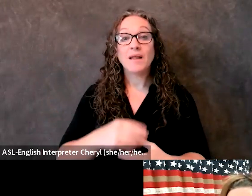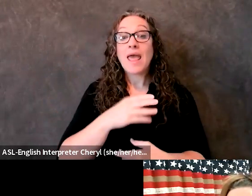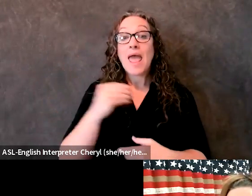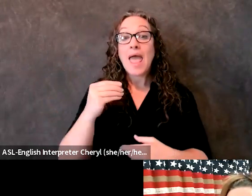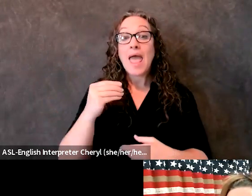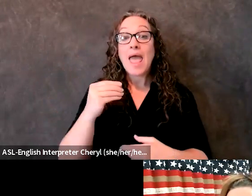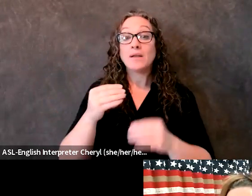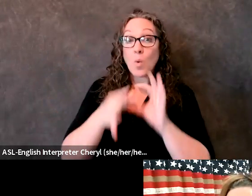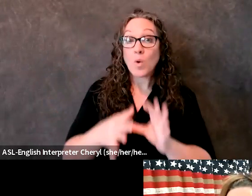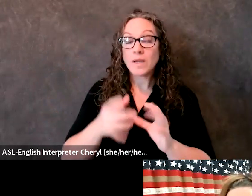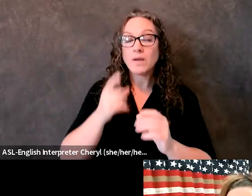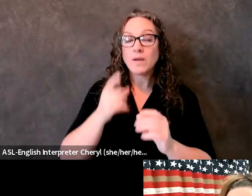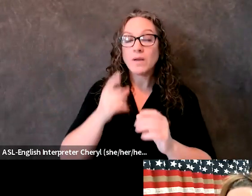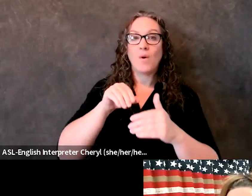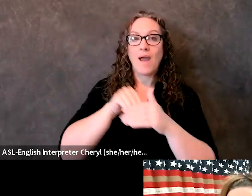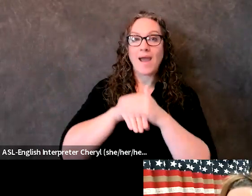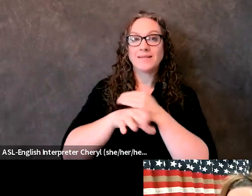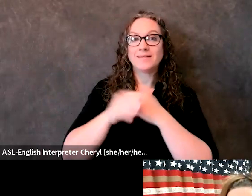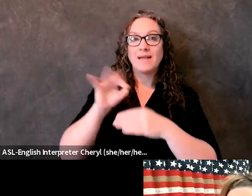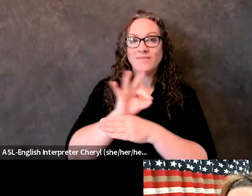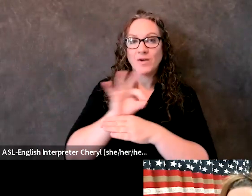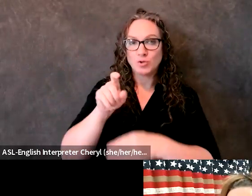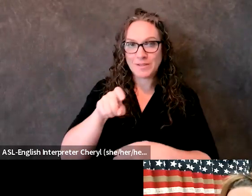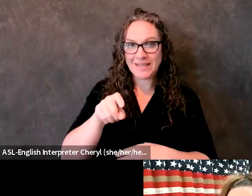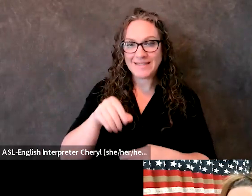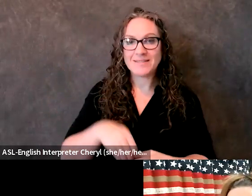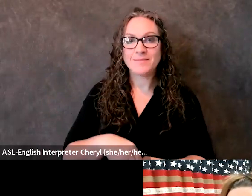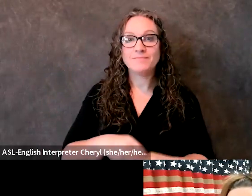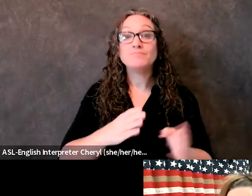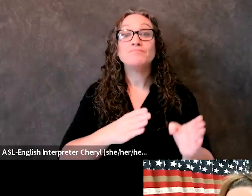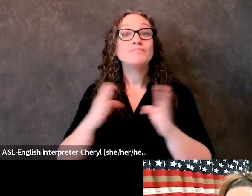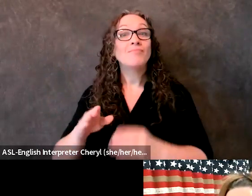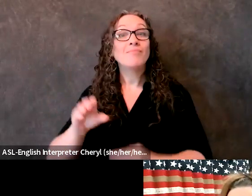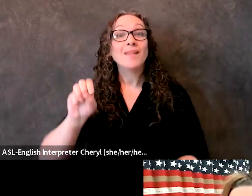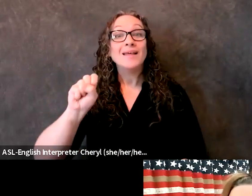Group. We're also joined by Sanan Khan.